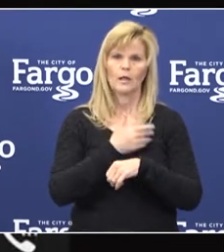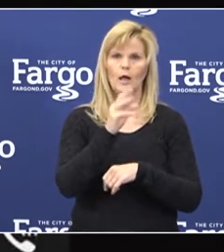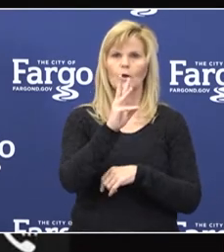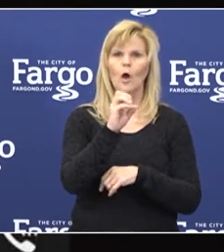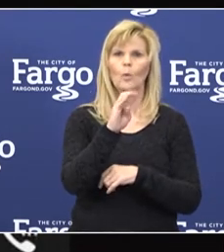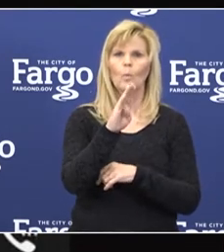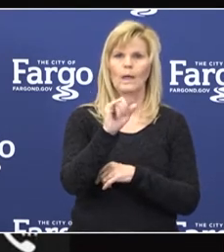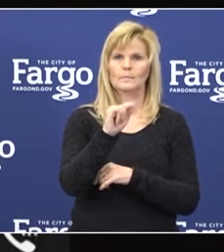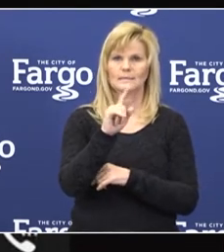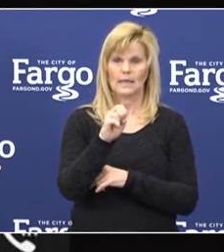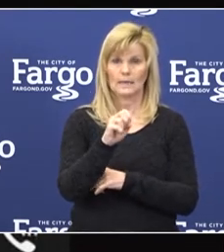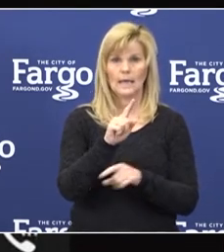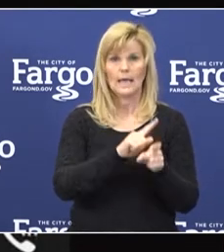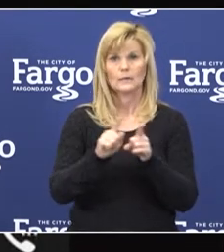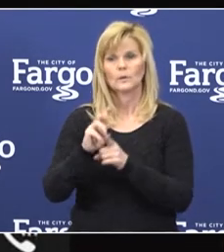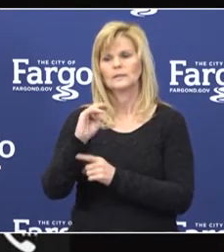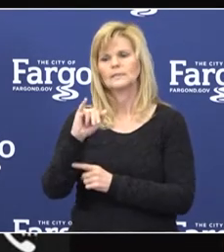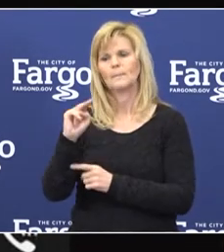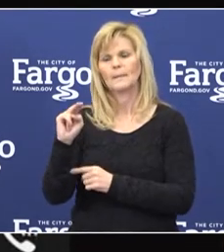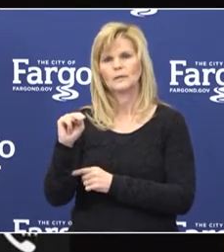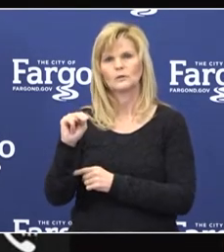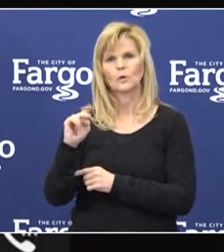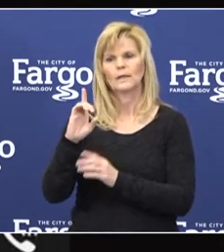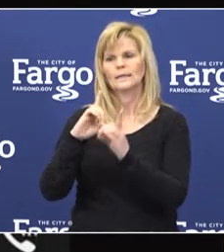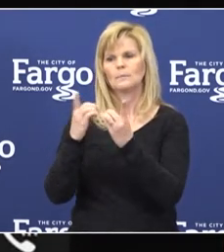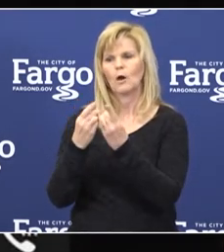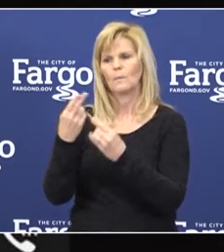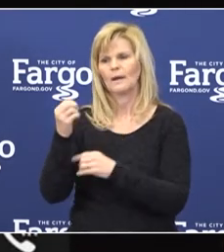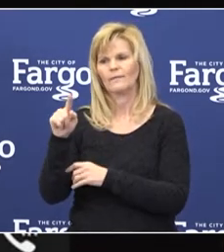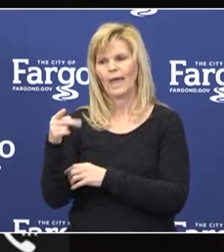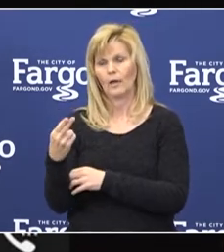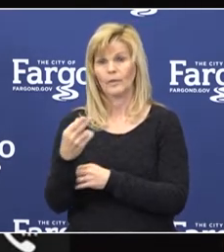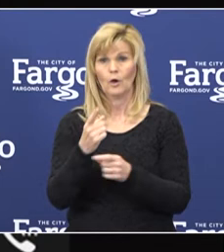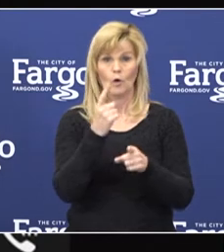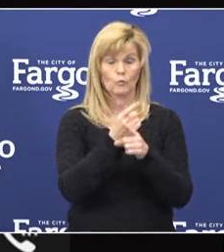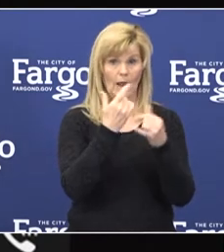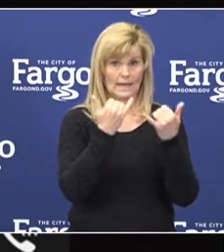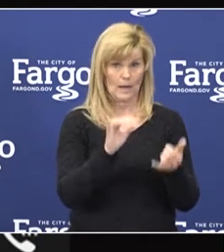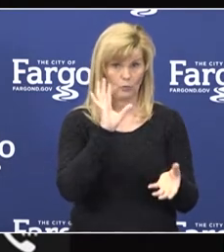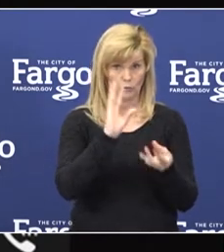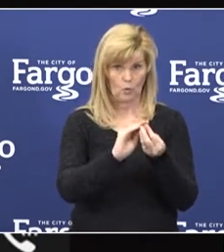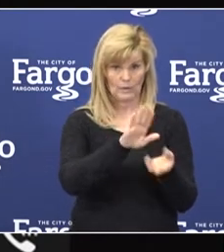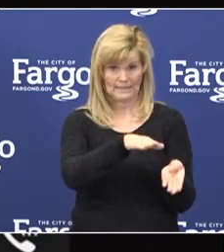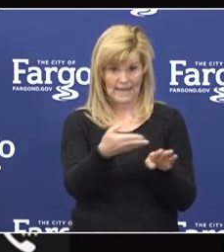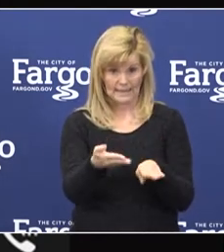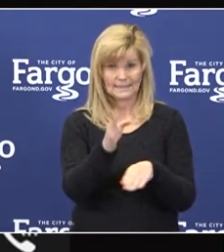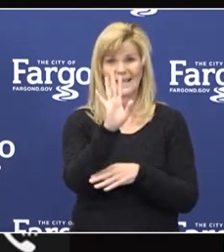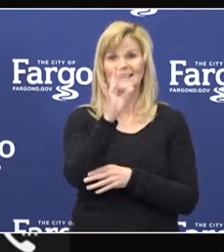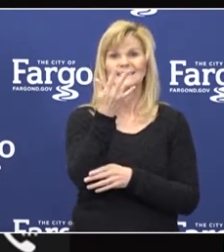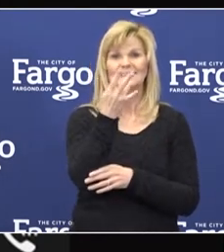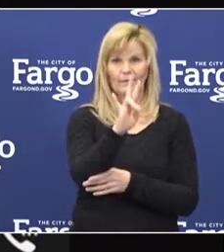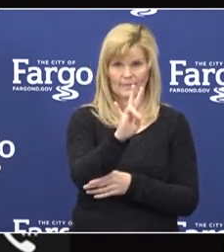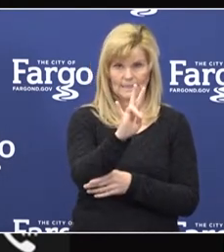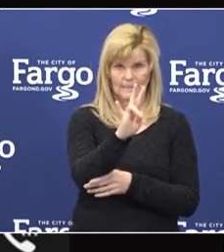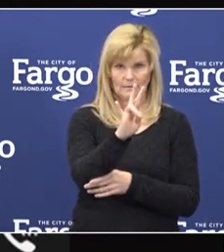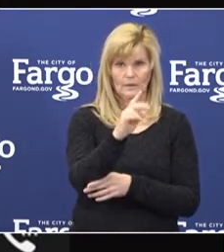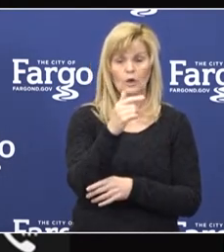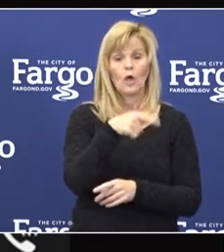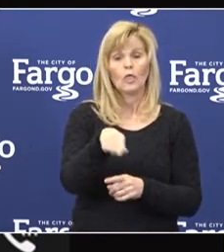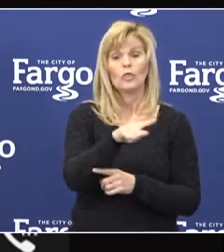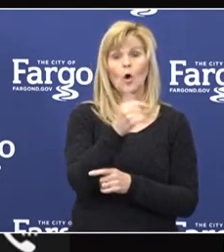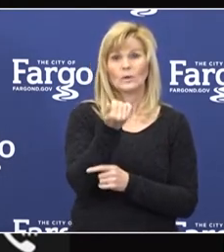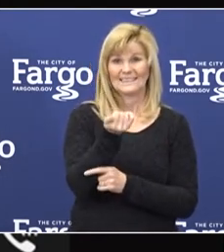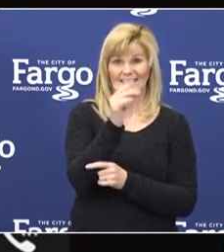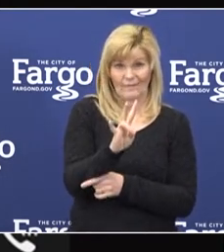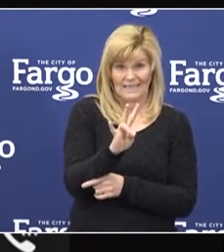the Minnesota Department of Health website. We currently have 17 deaths. All of these deaths were individuals that were living